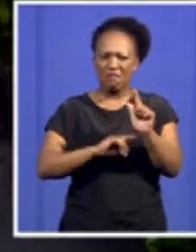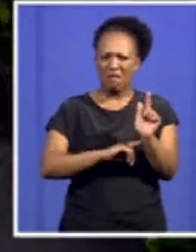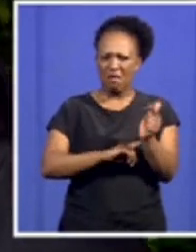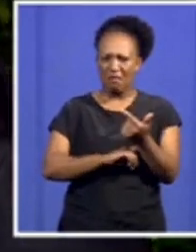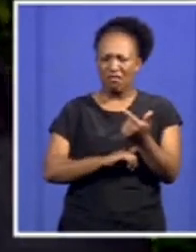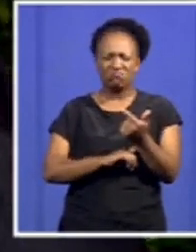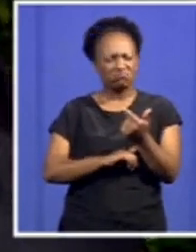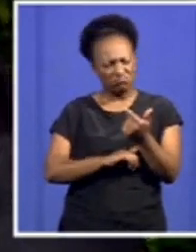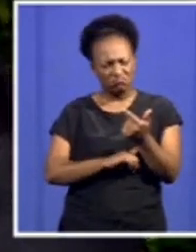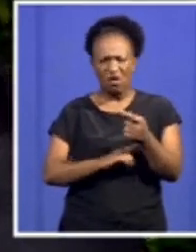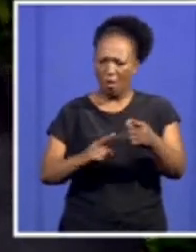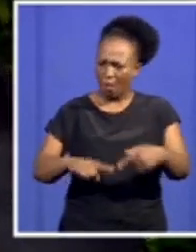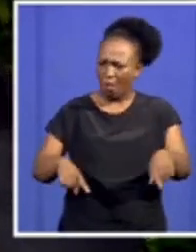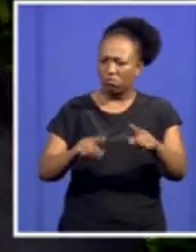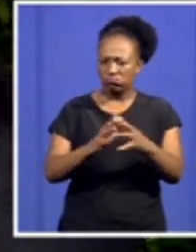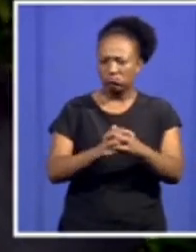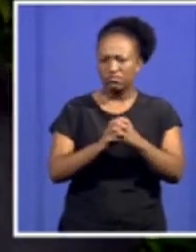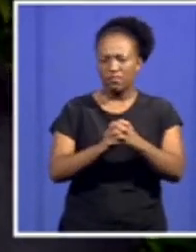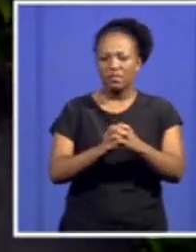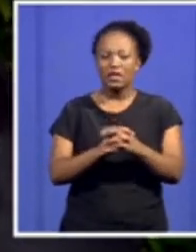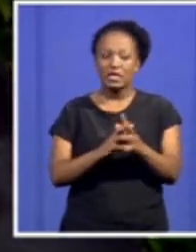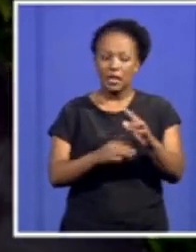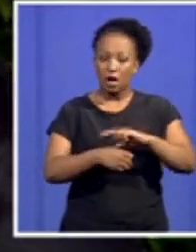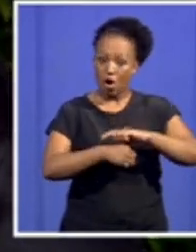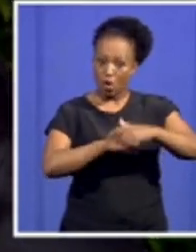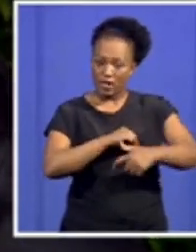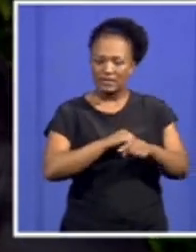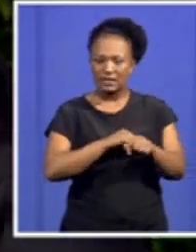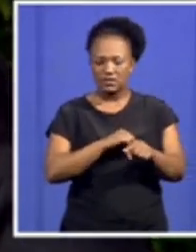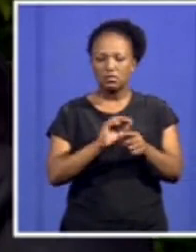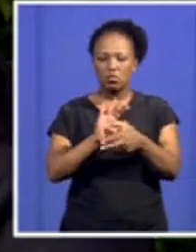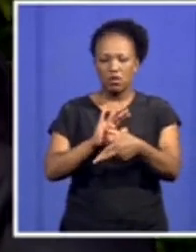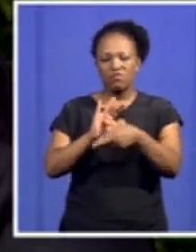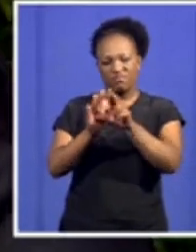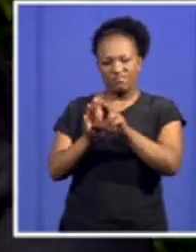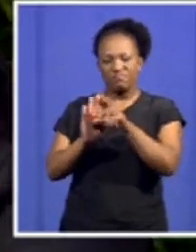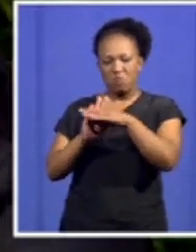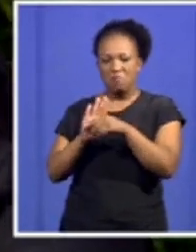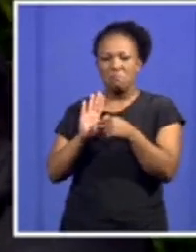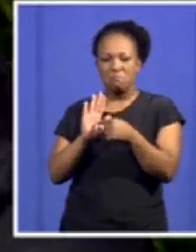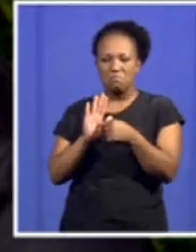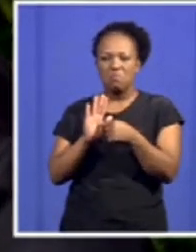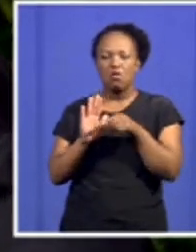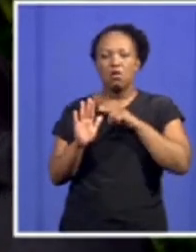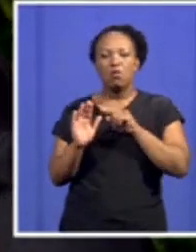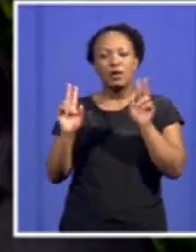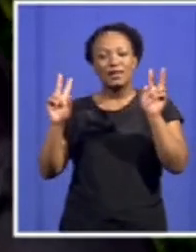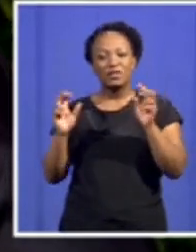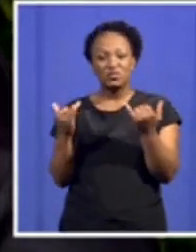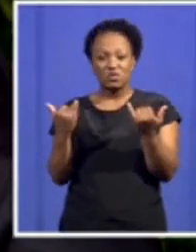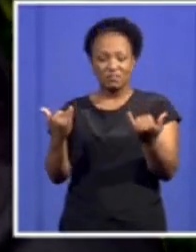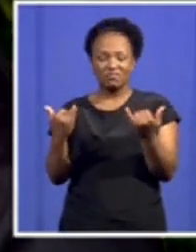will then review a program. Remember, we also have an issue about assessment of the